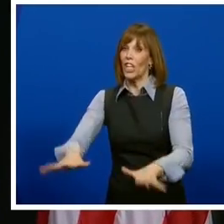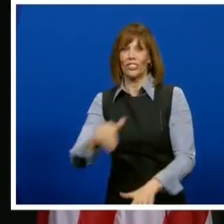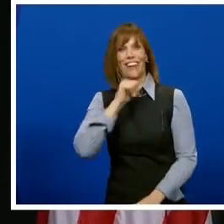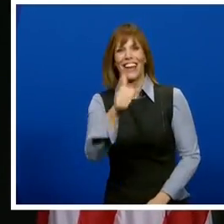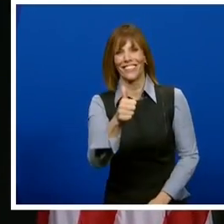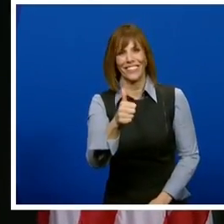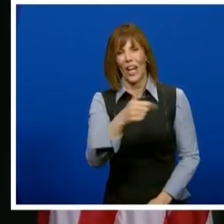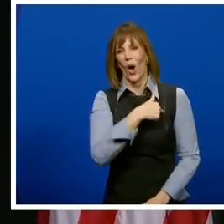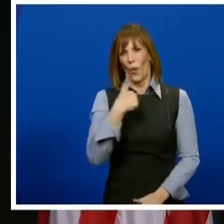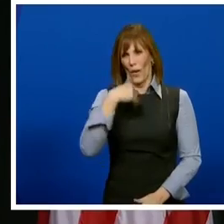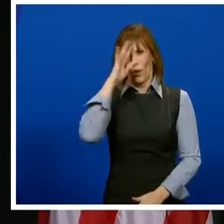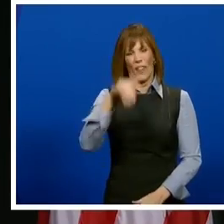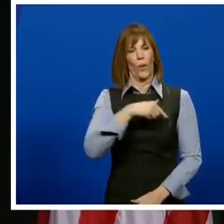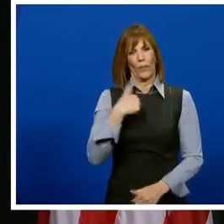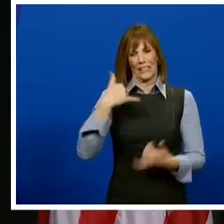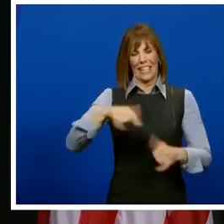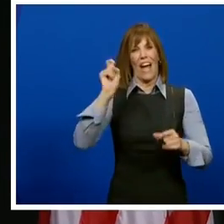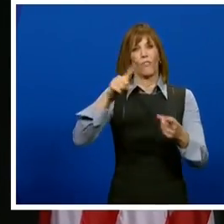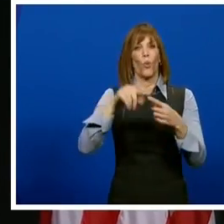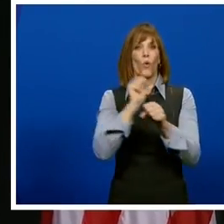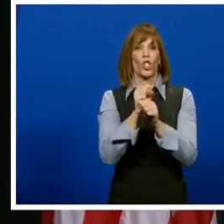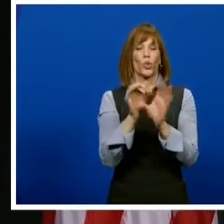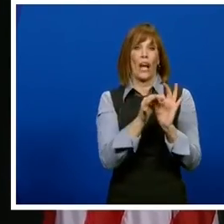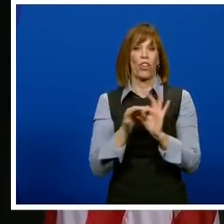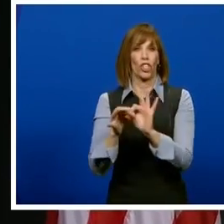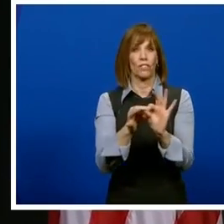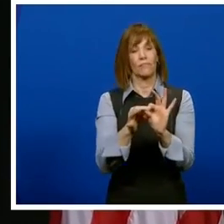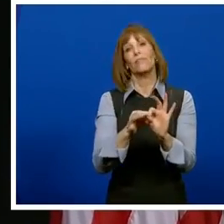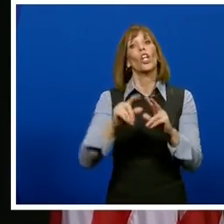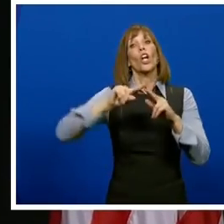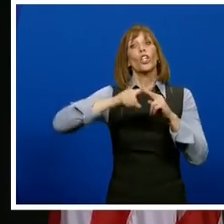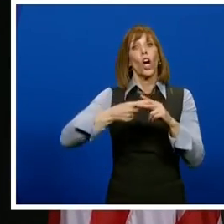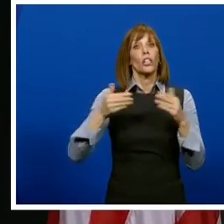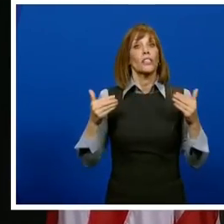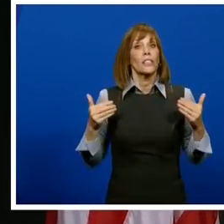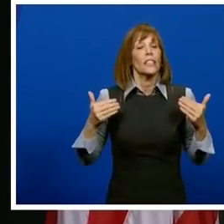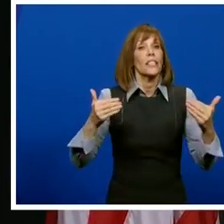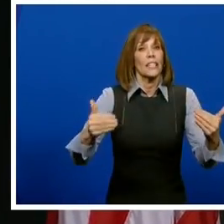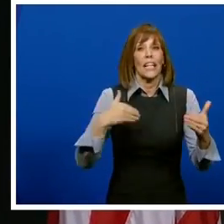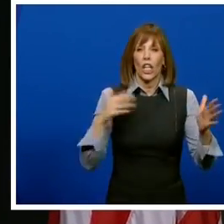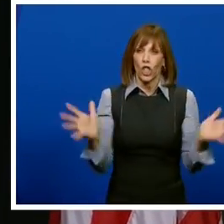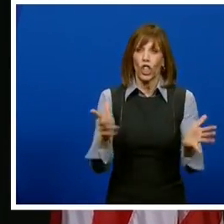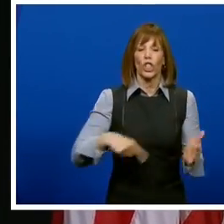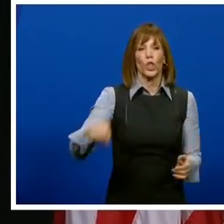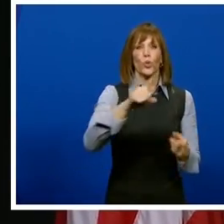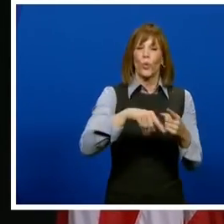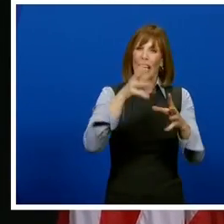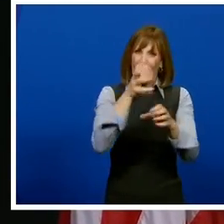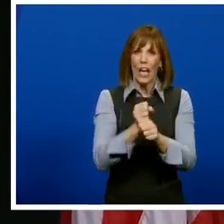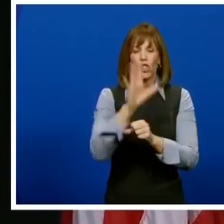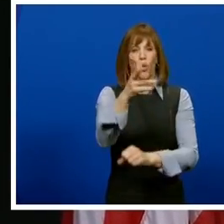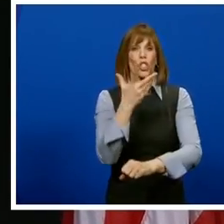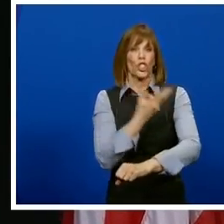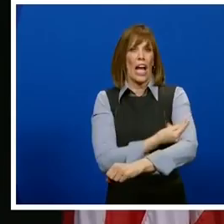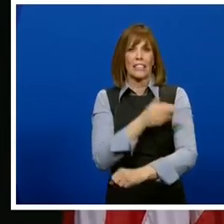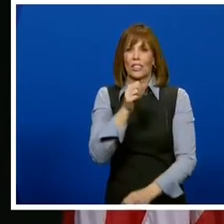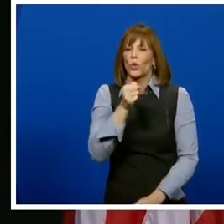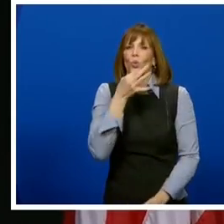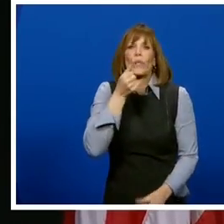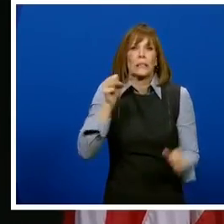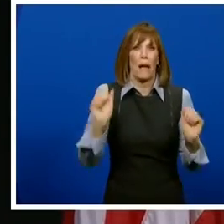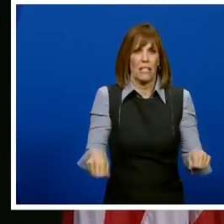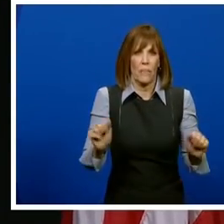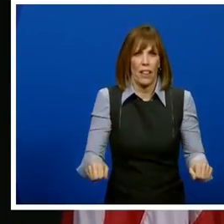and so let's embrace that together. As part of moving ahead, I want to encourage every Iowan to plan to be vaccinated as soon as you're able to do so.